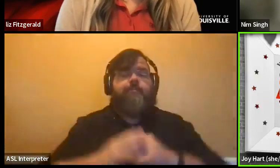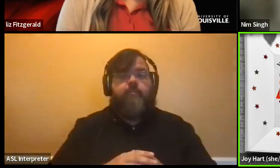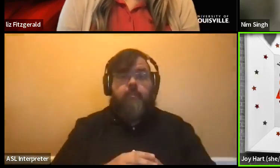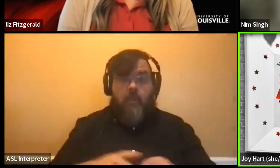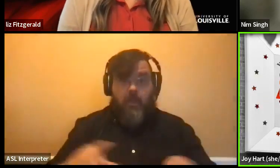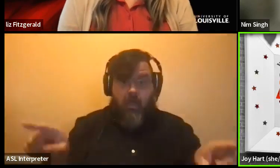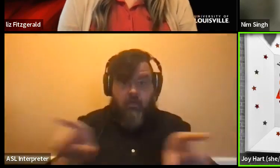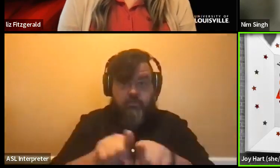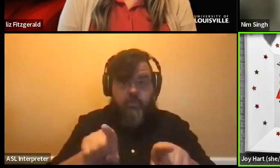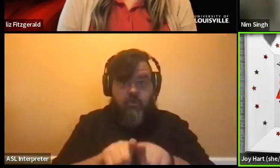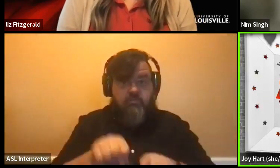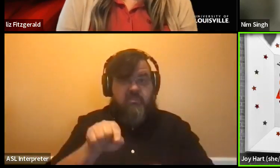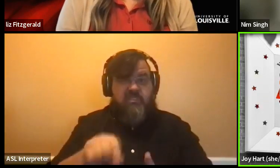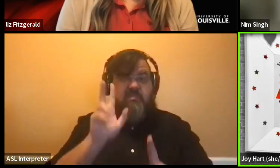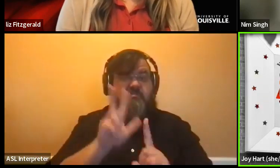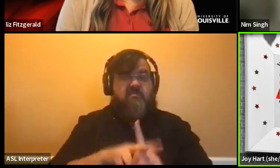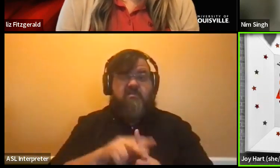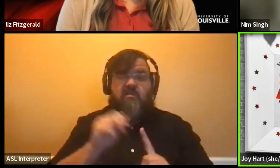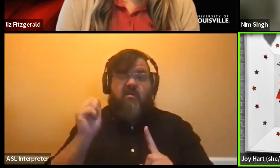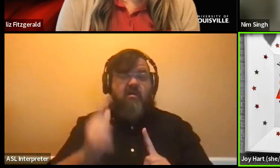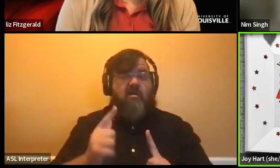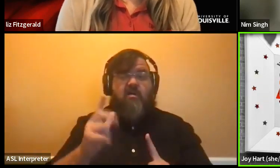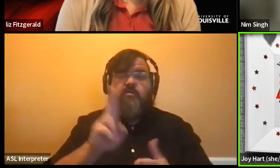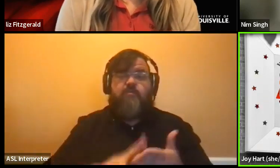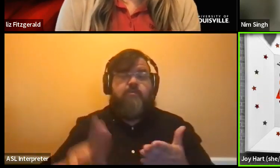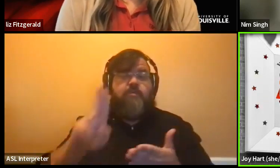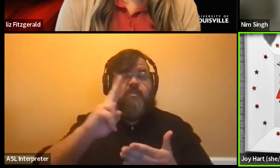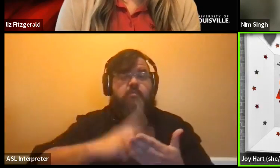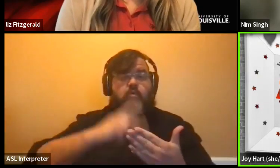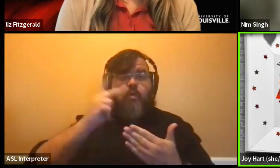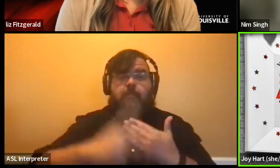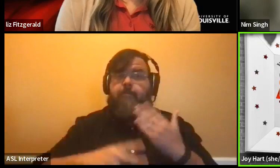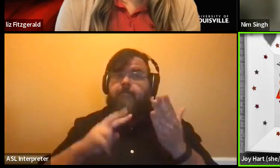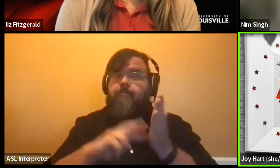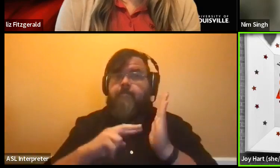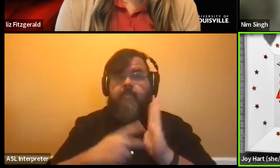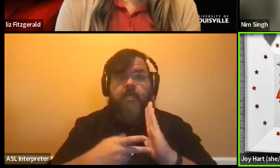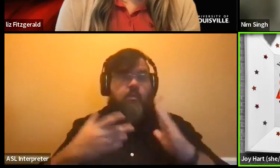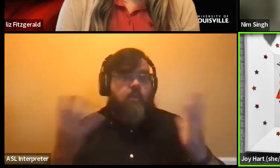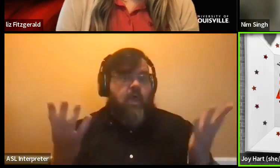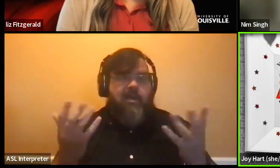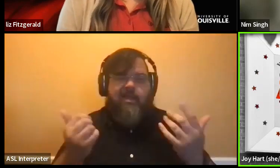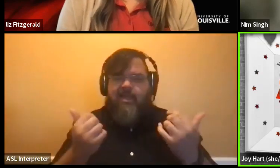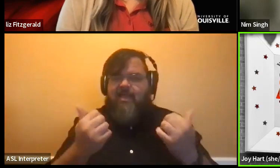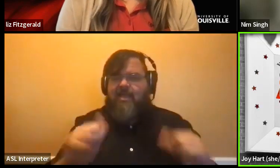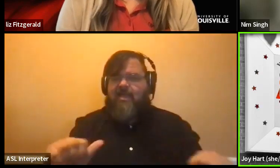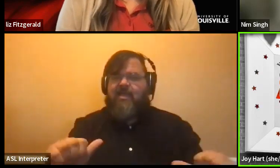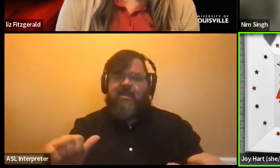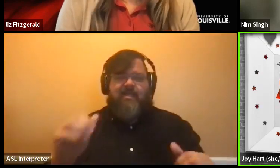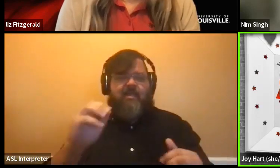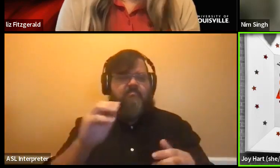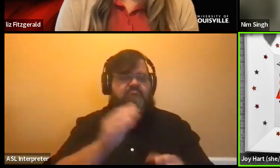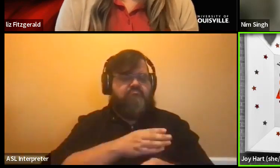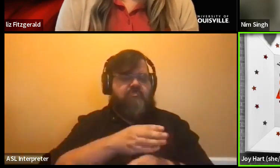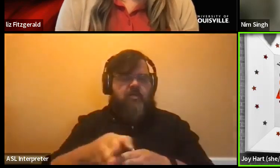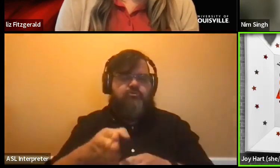-wide program. And that means that we accept students from any major. So in any of the undergraduate